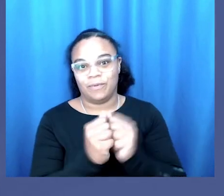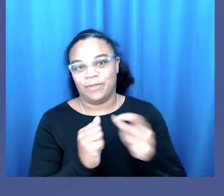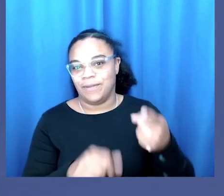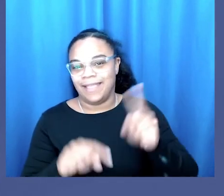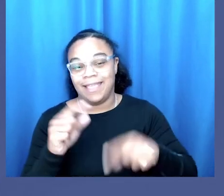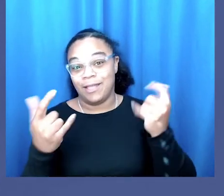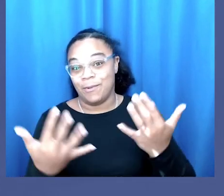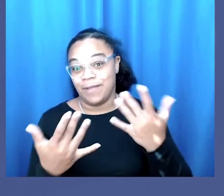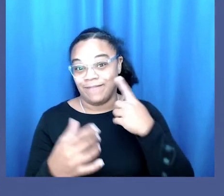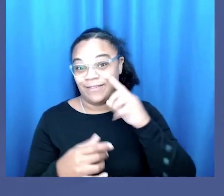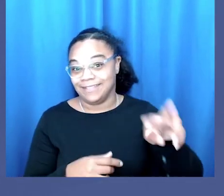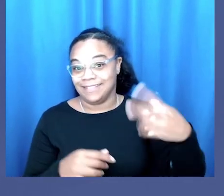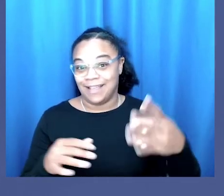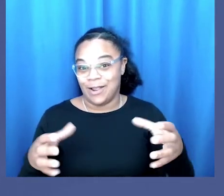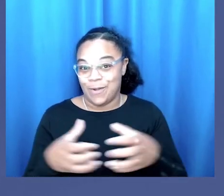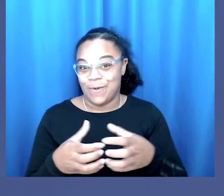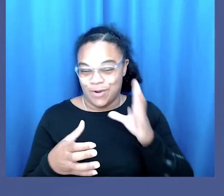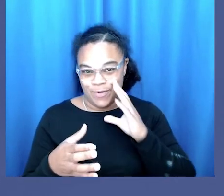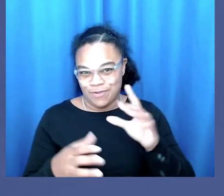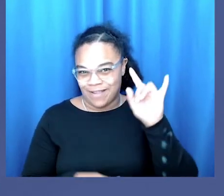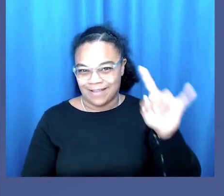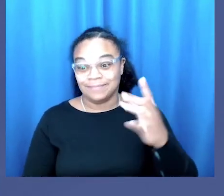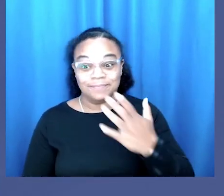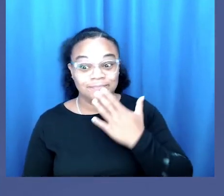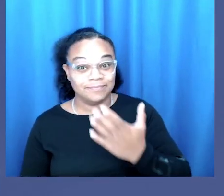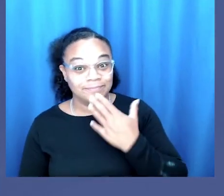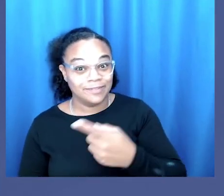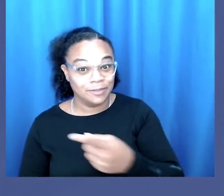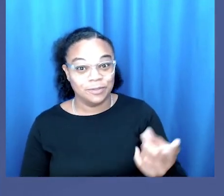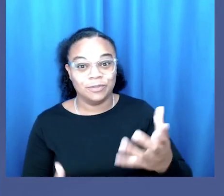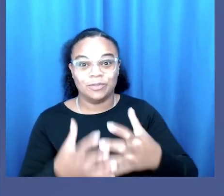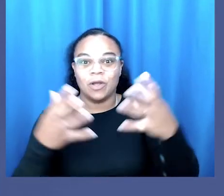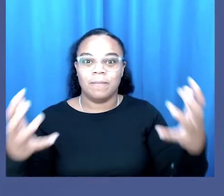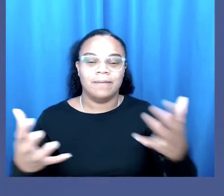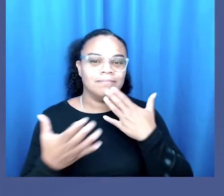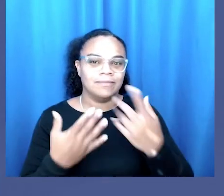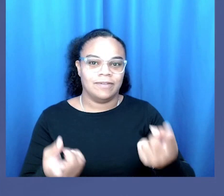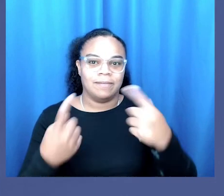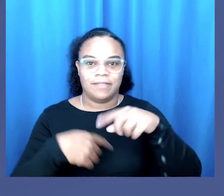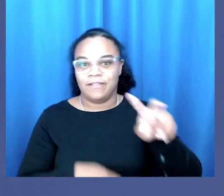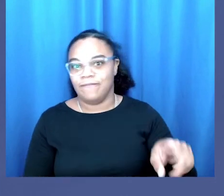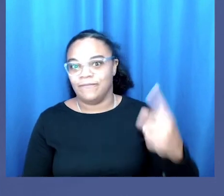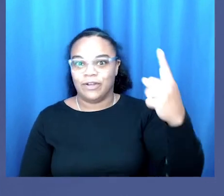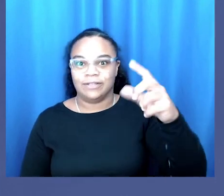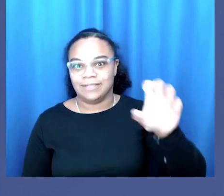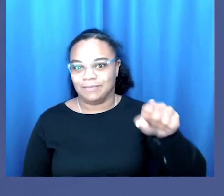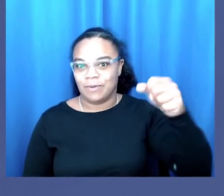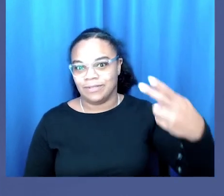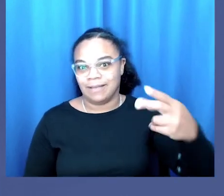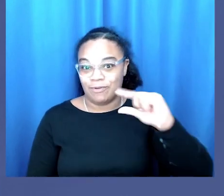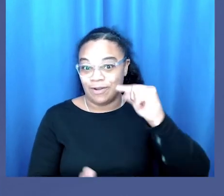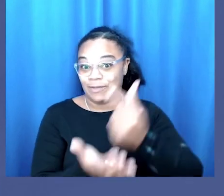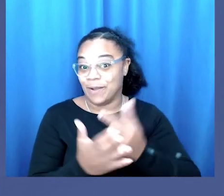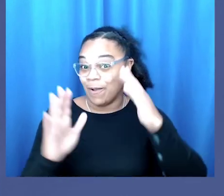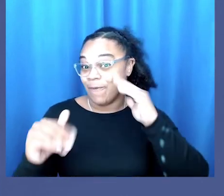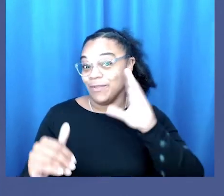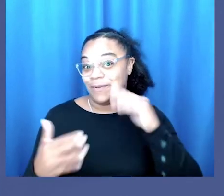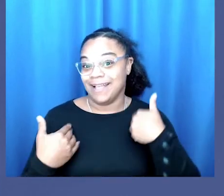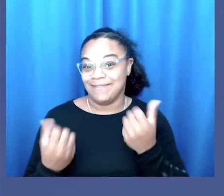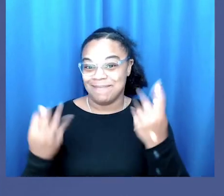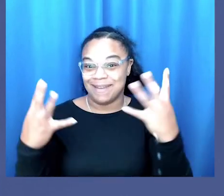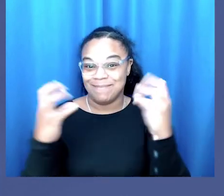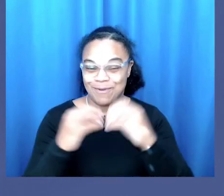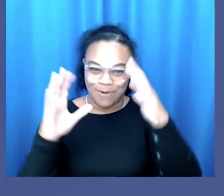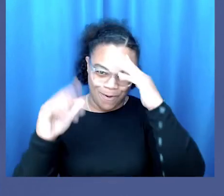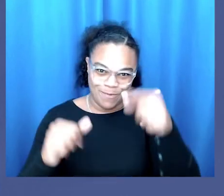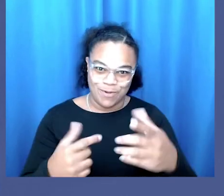working with you and I can't wait to do the second cohort I'm gonna rock it uh thank you all so much for coming to our first spokes hub graduation hopefully there will be